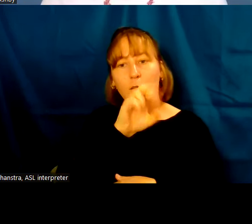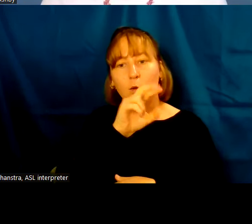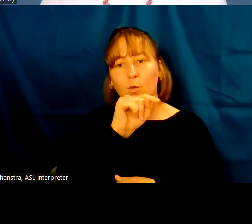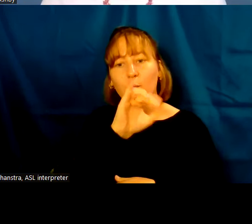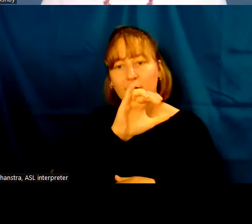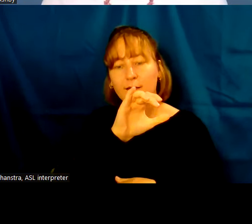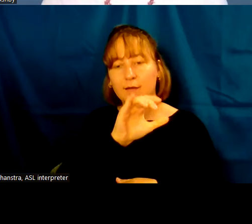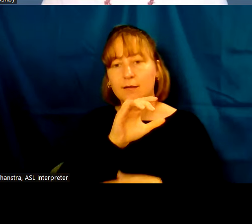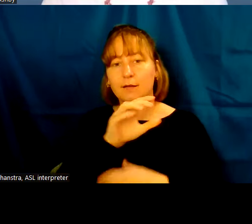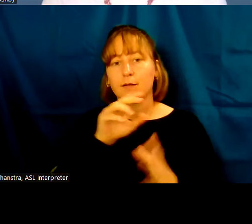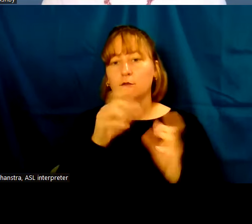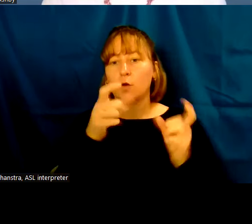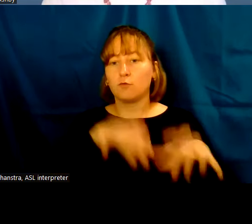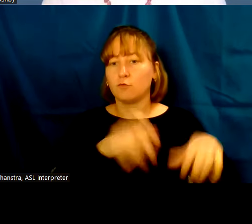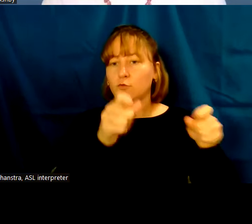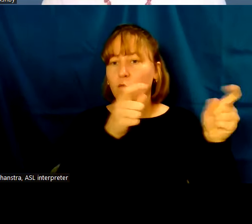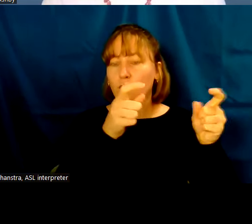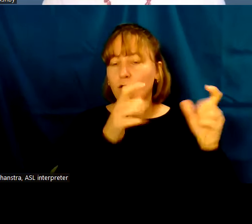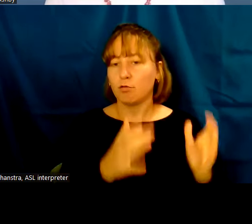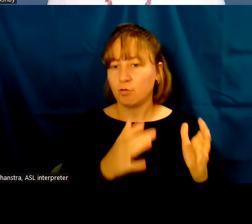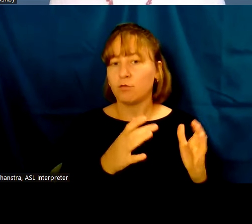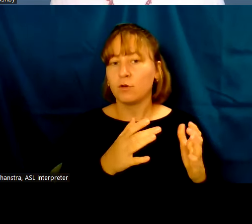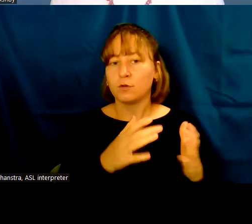northern royal cemetery.